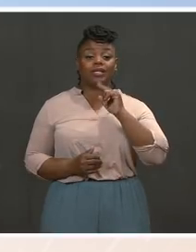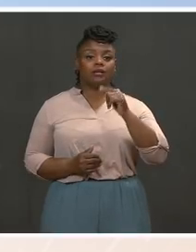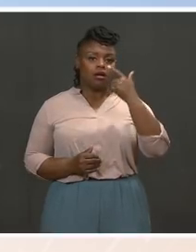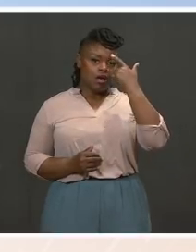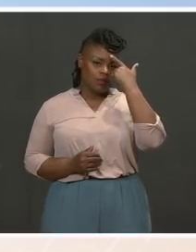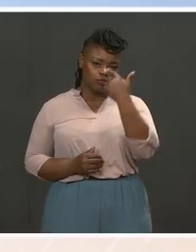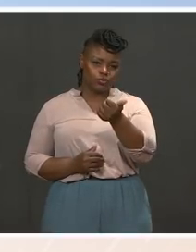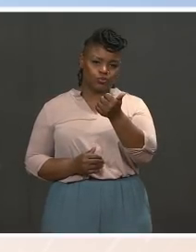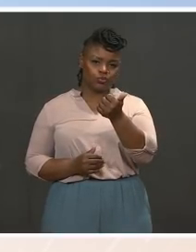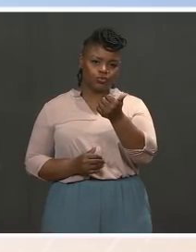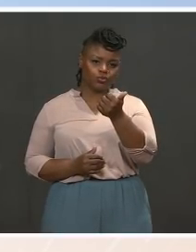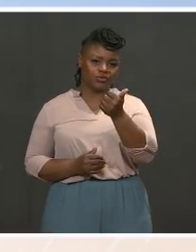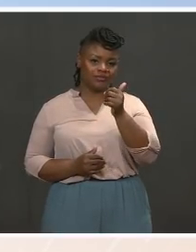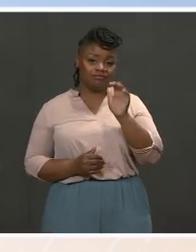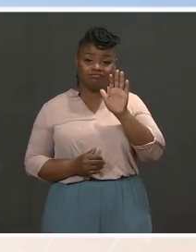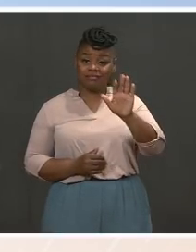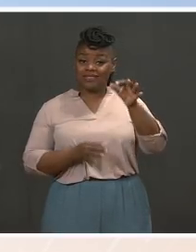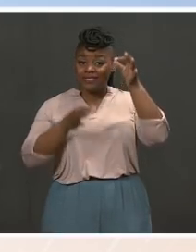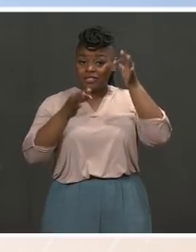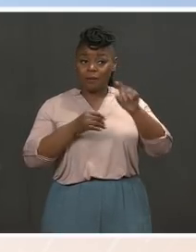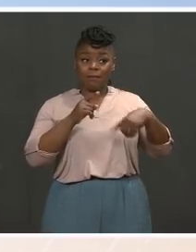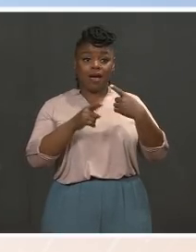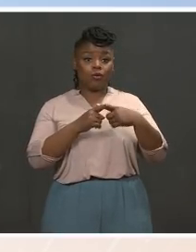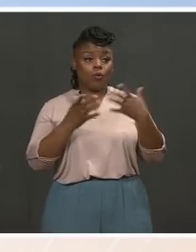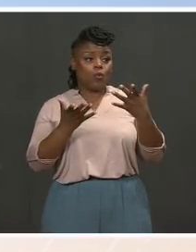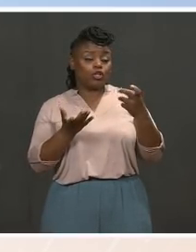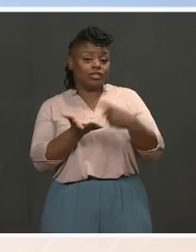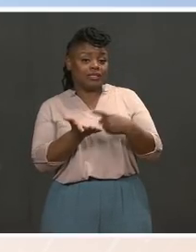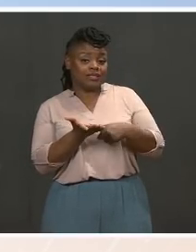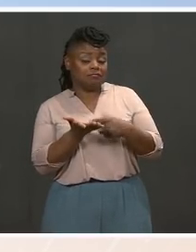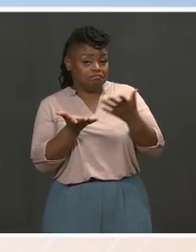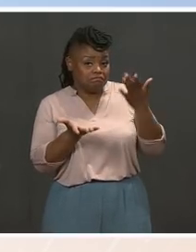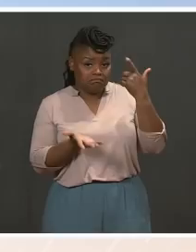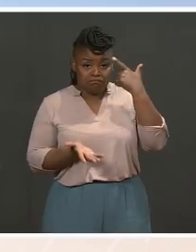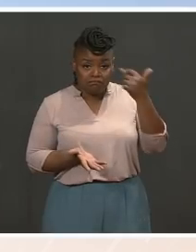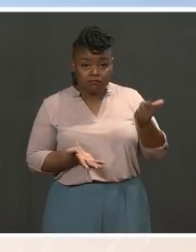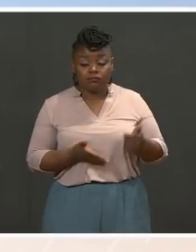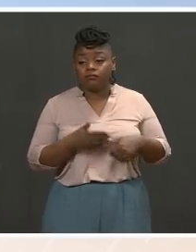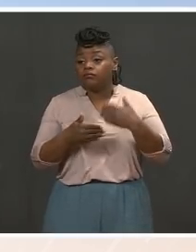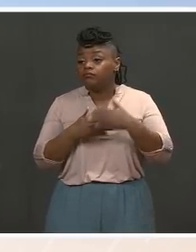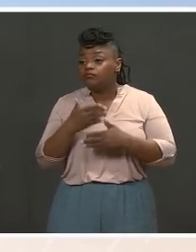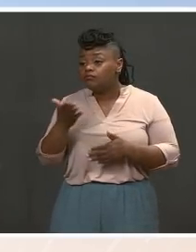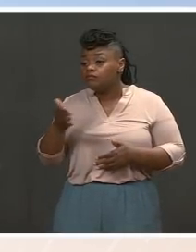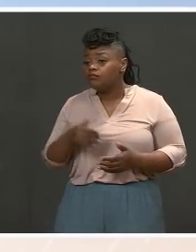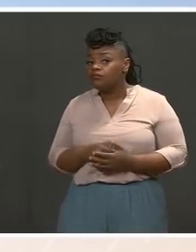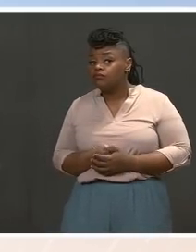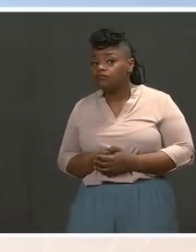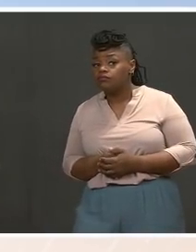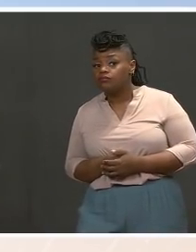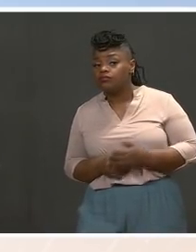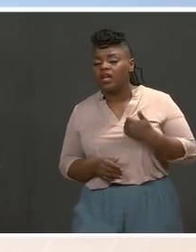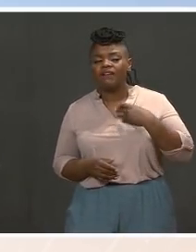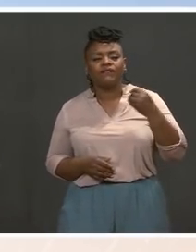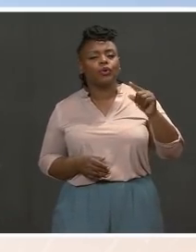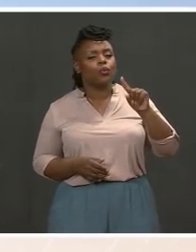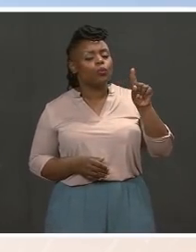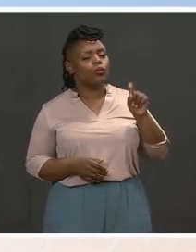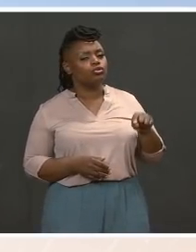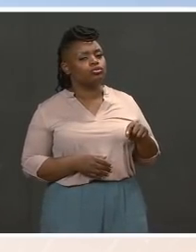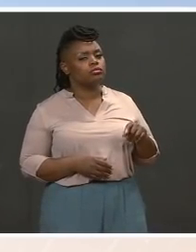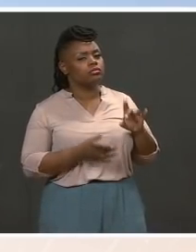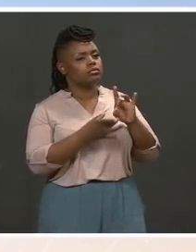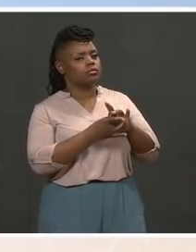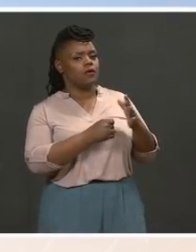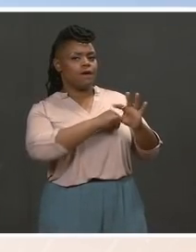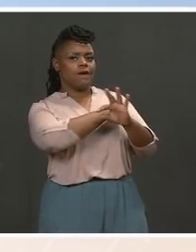and when he's prepared to talk about that publicly. Go ahead. Thank you, Jen. I have a couple of foreign policy questions. I understand the